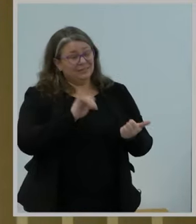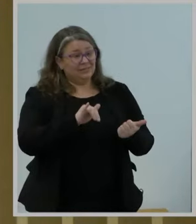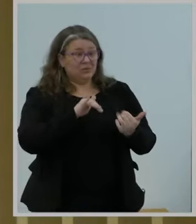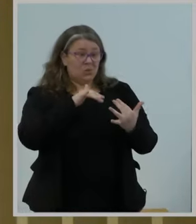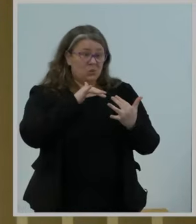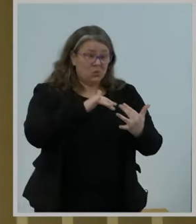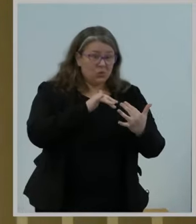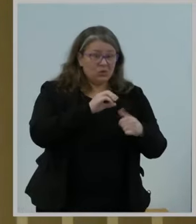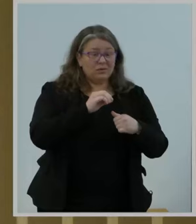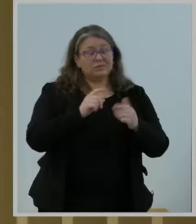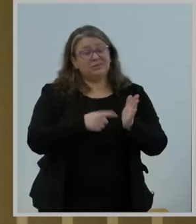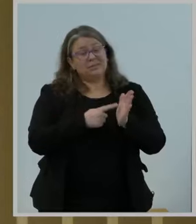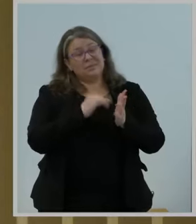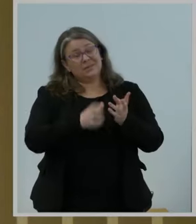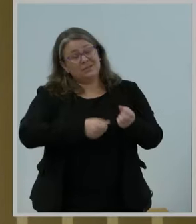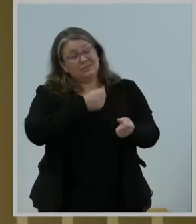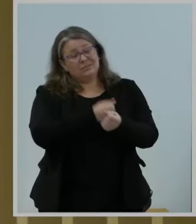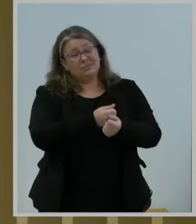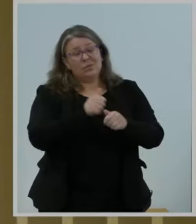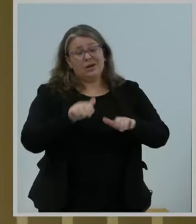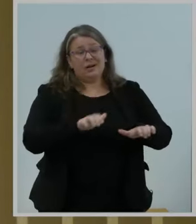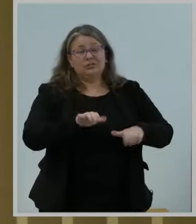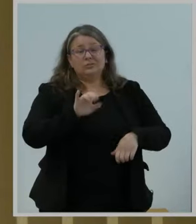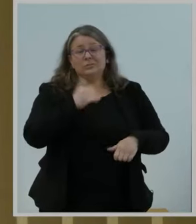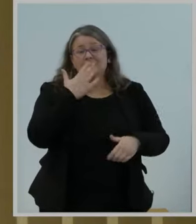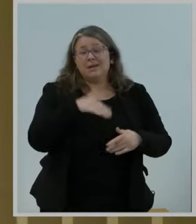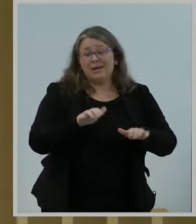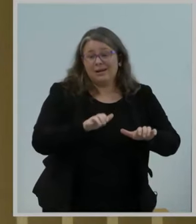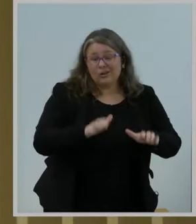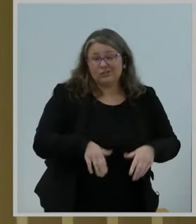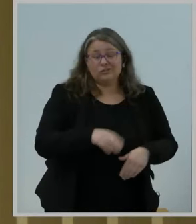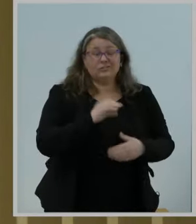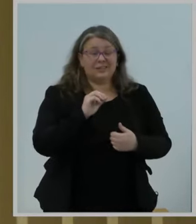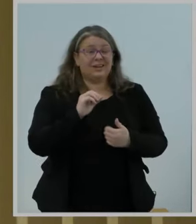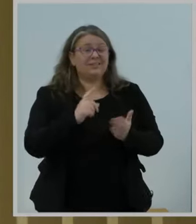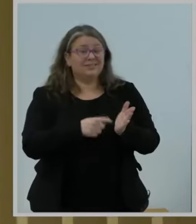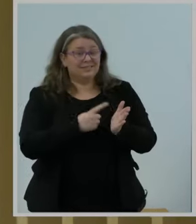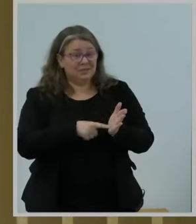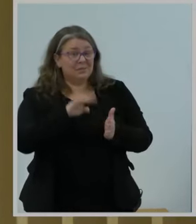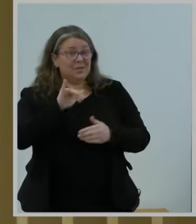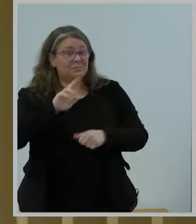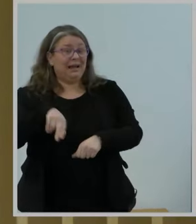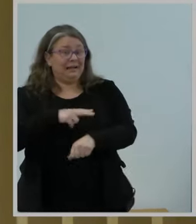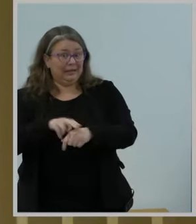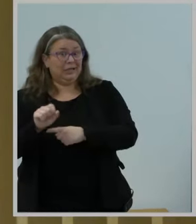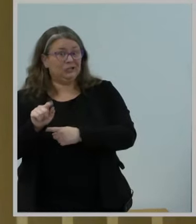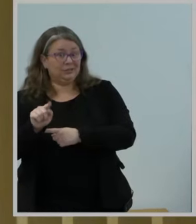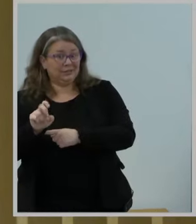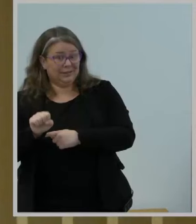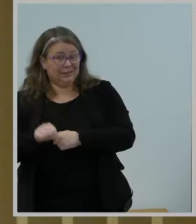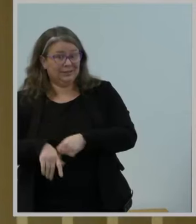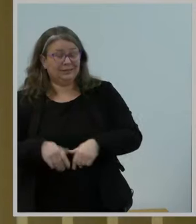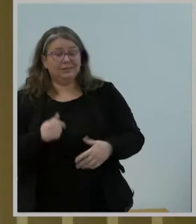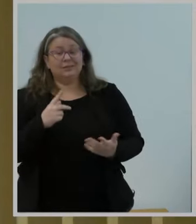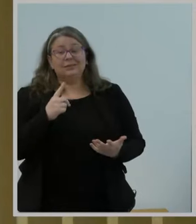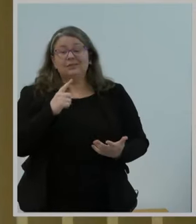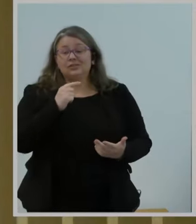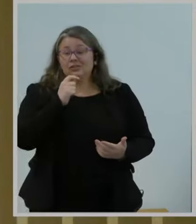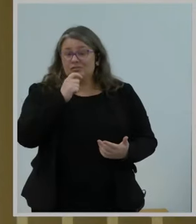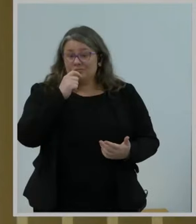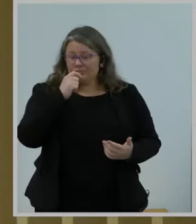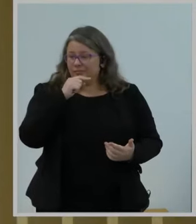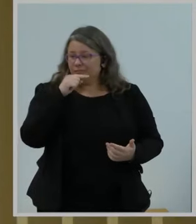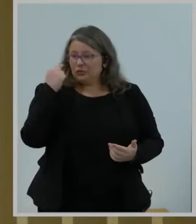states, including Russia and China, probe our broadband networks for weaknesses and for the potential to